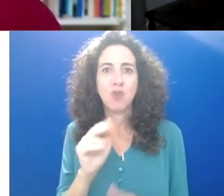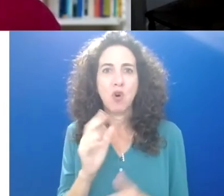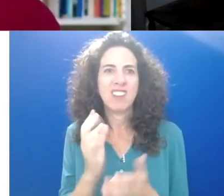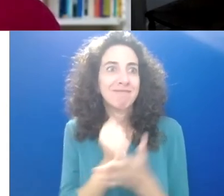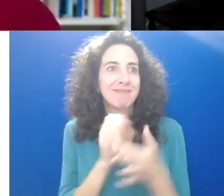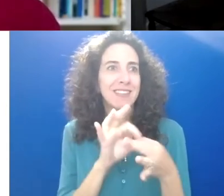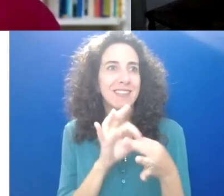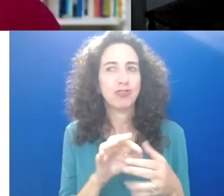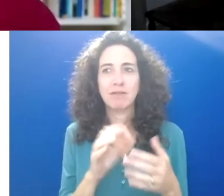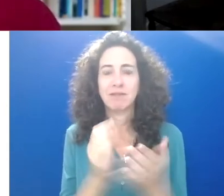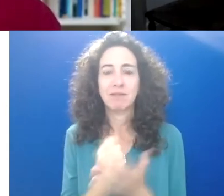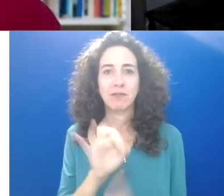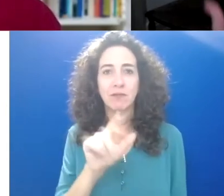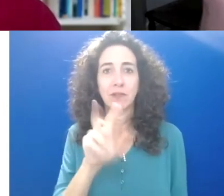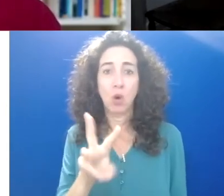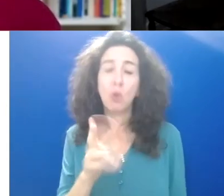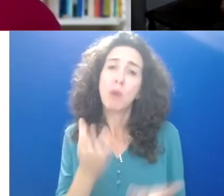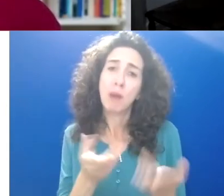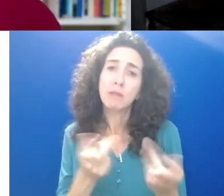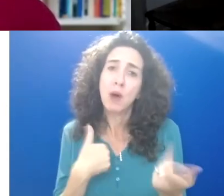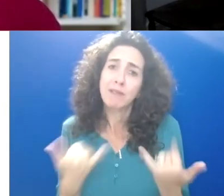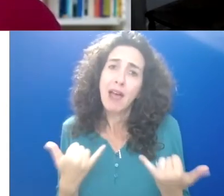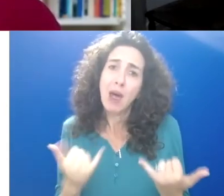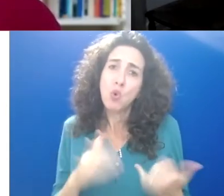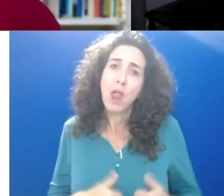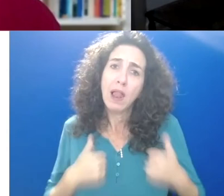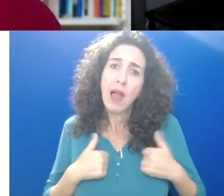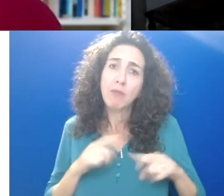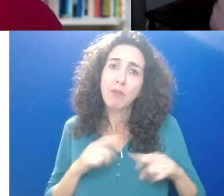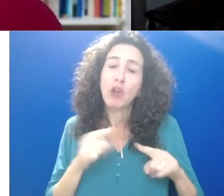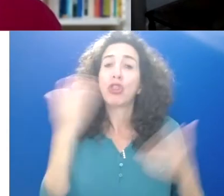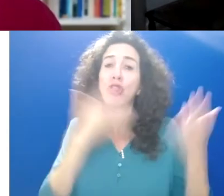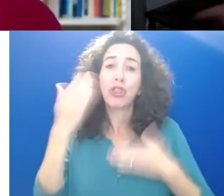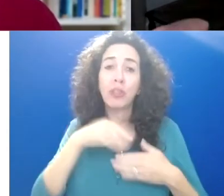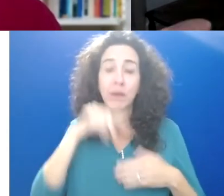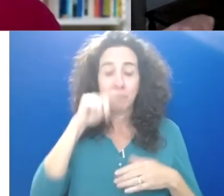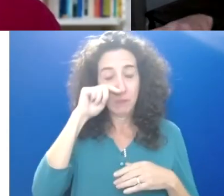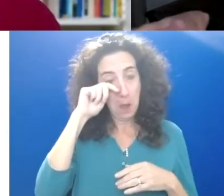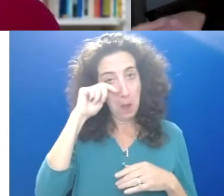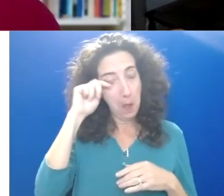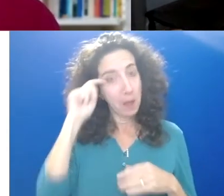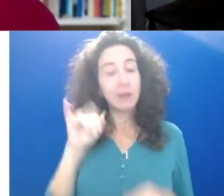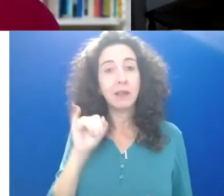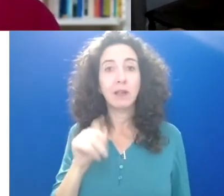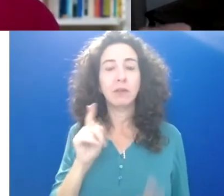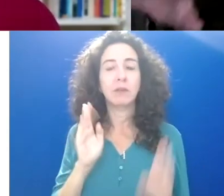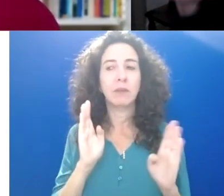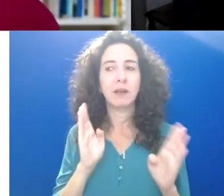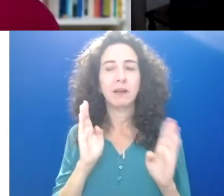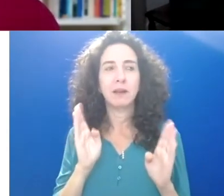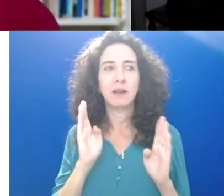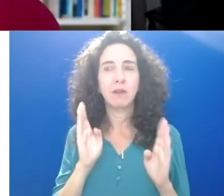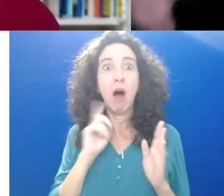you're already experiencing some of them, but you just haven't acknowledged them. And once you start to notice them, it's kind of a mindfulness exercise,